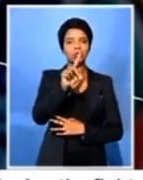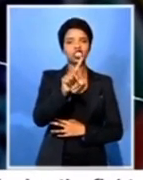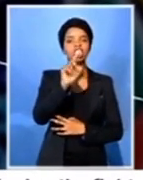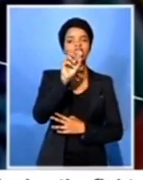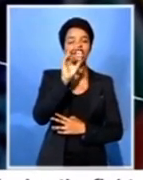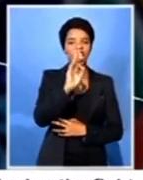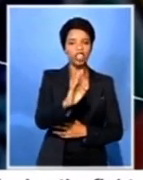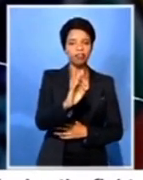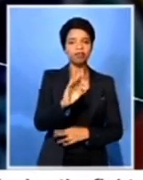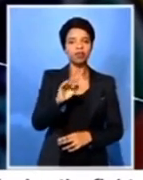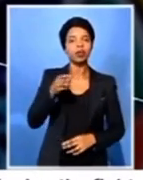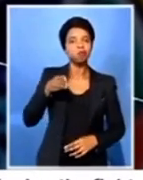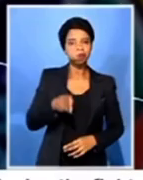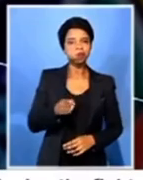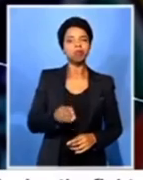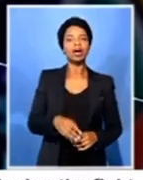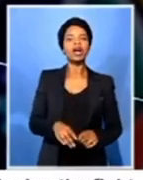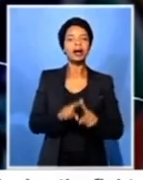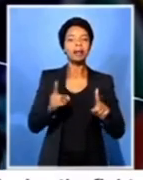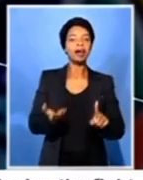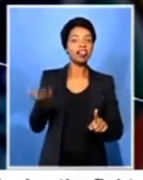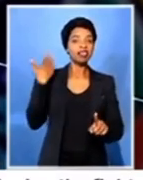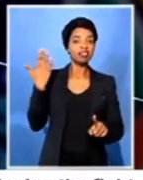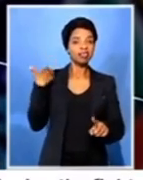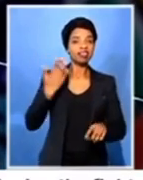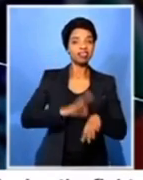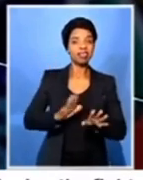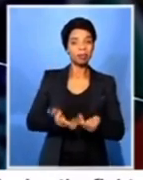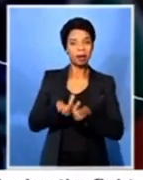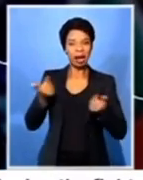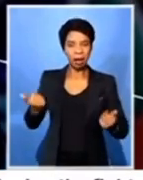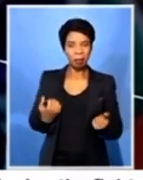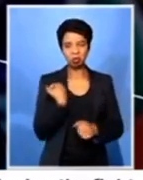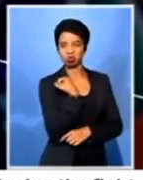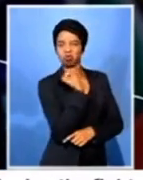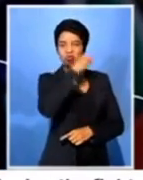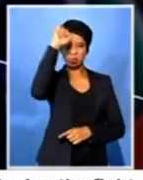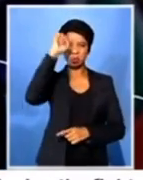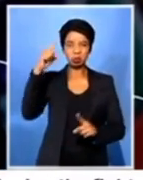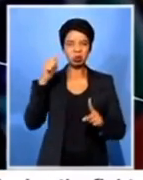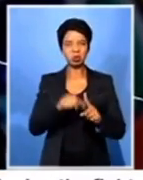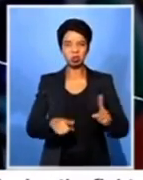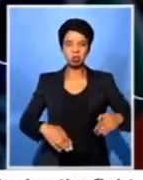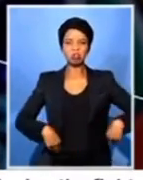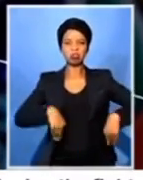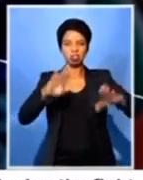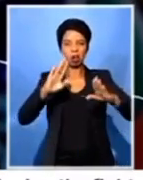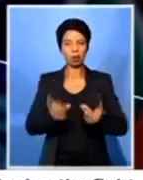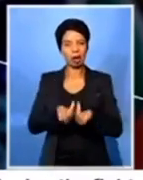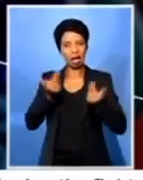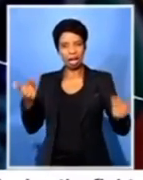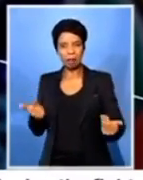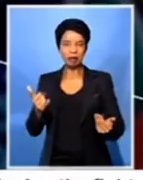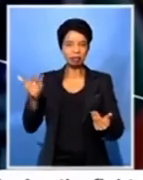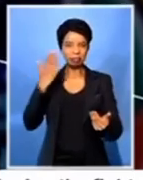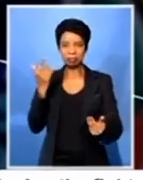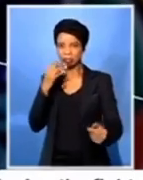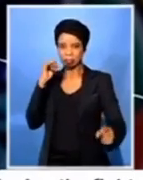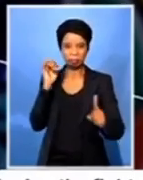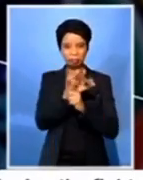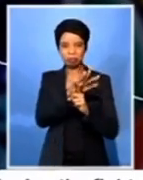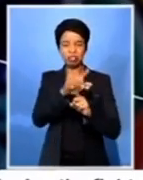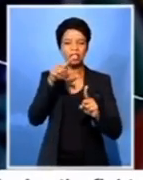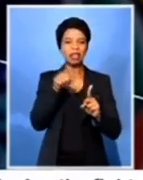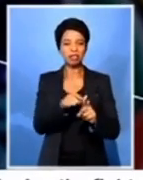cabal that rejected you and disowned you and sent you to the brutal apartheid regime is